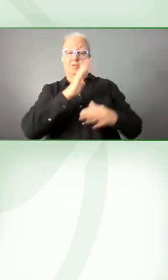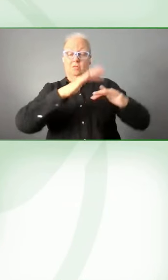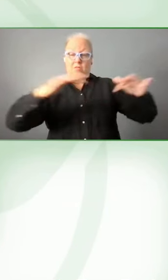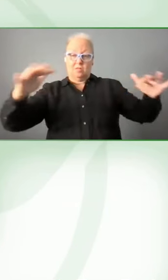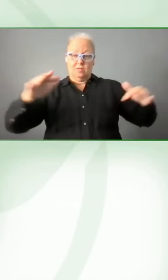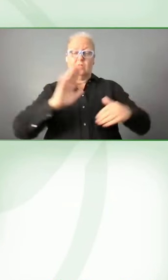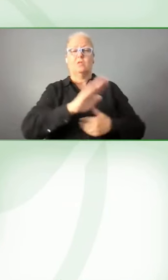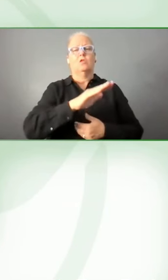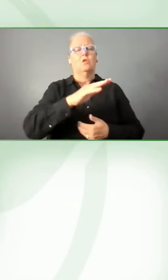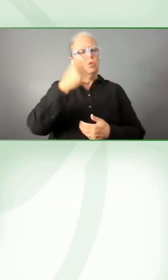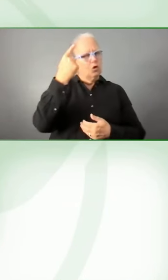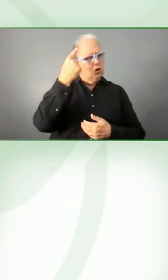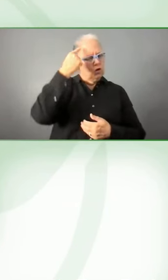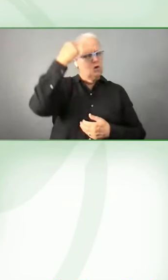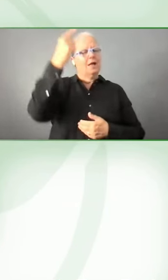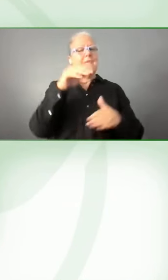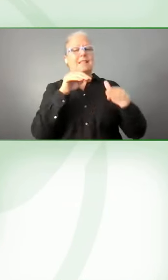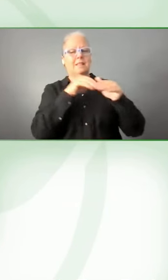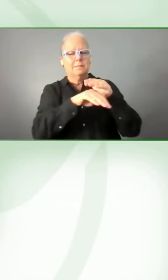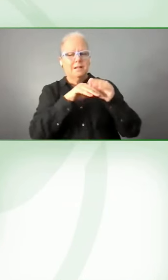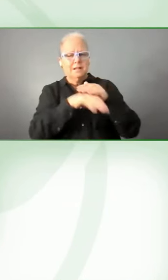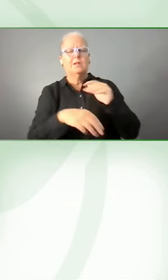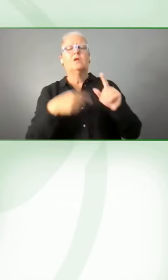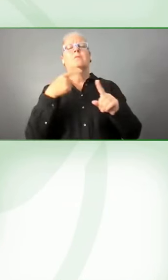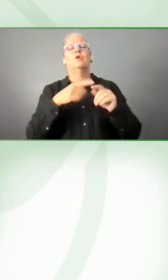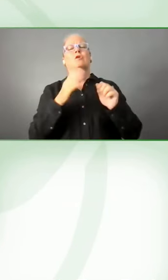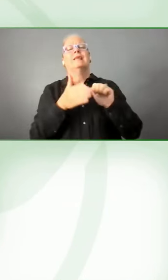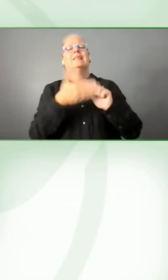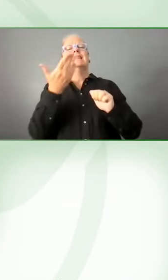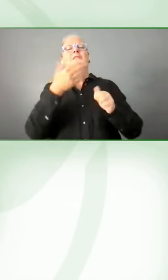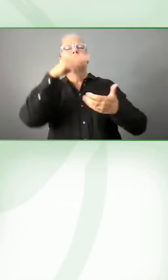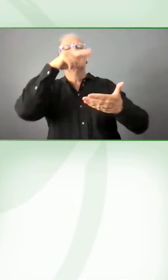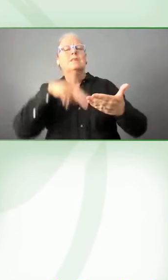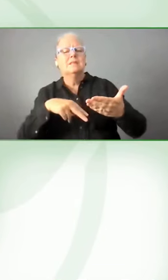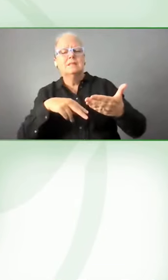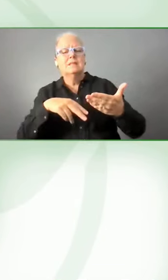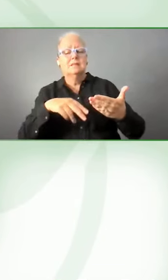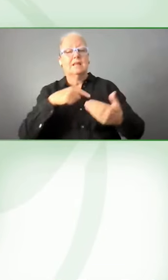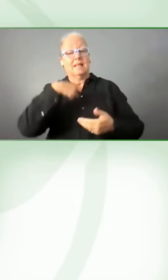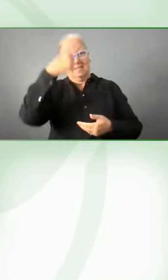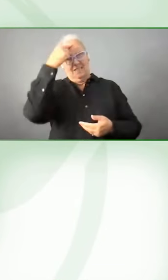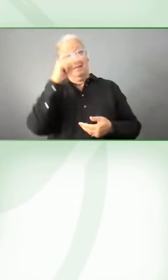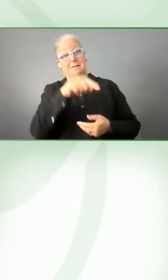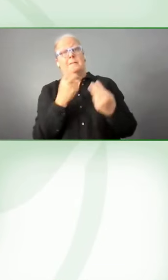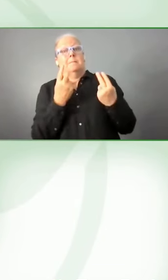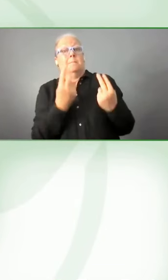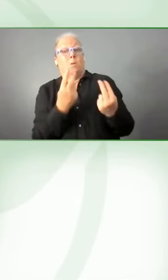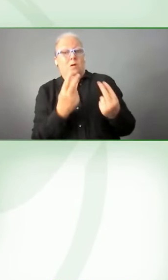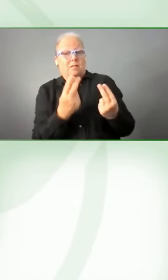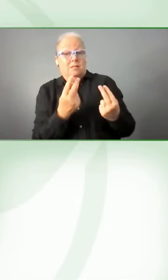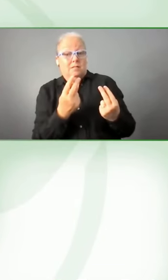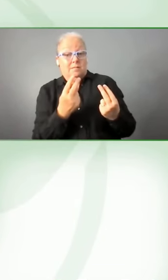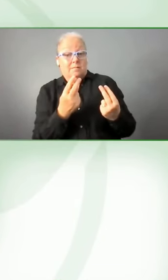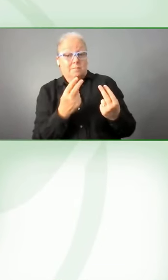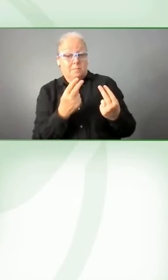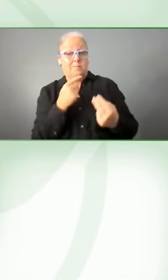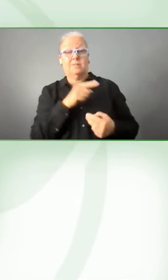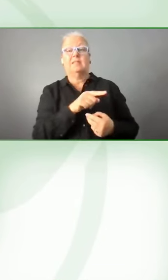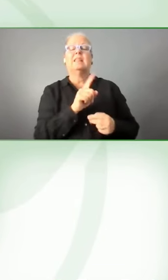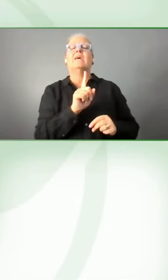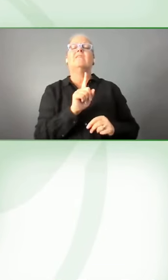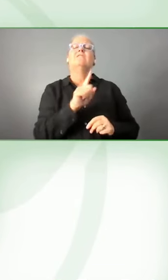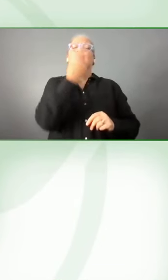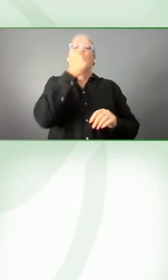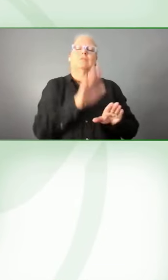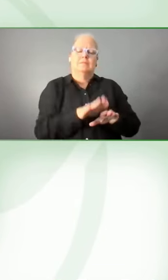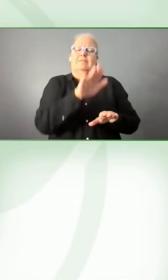and easy reading. and that's a very important, I think it's very important. It's only a first step, but it's a very